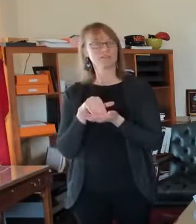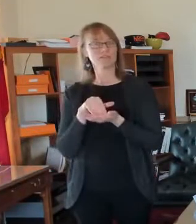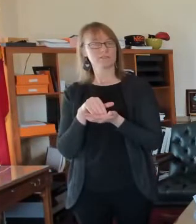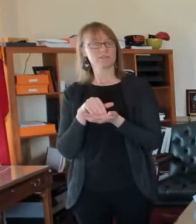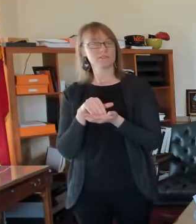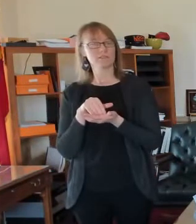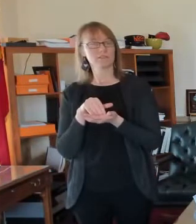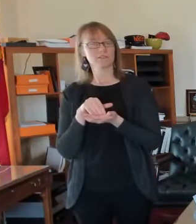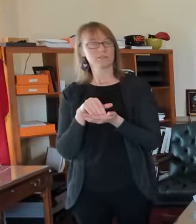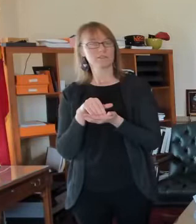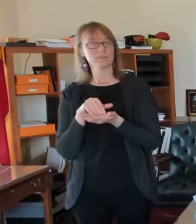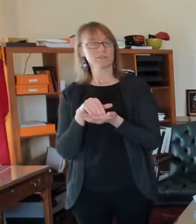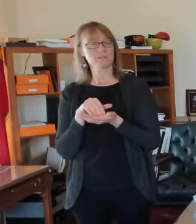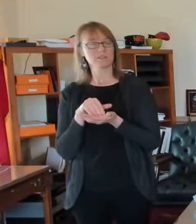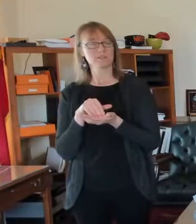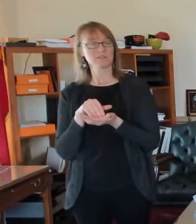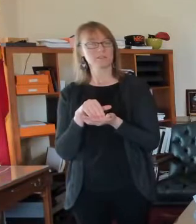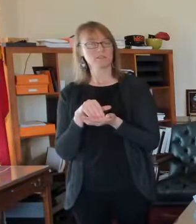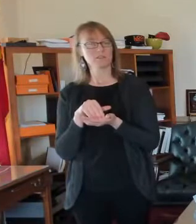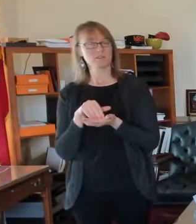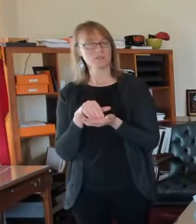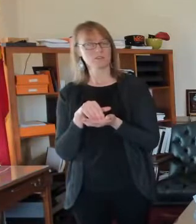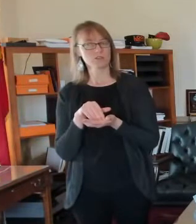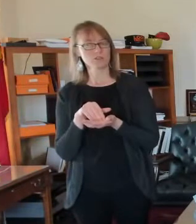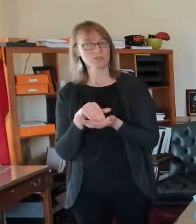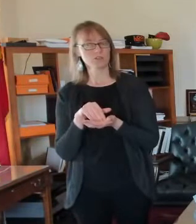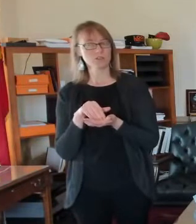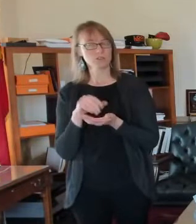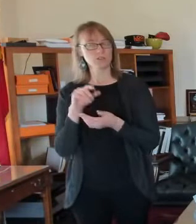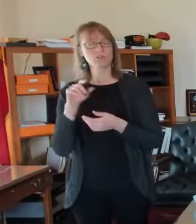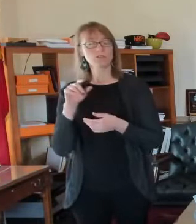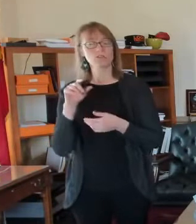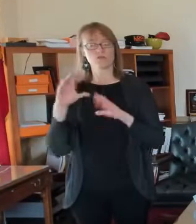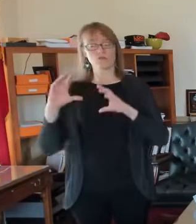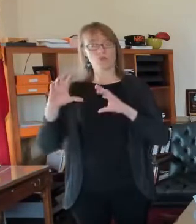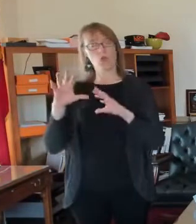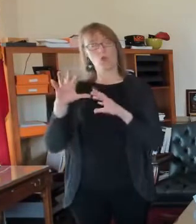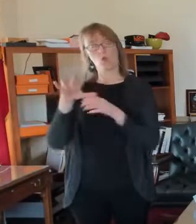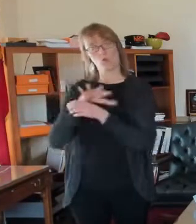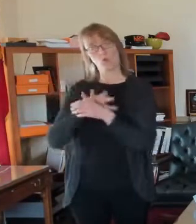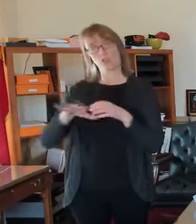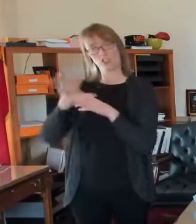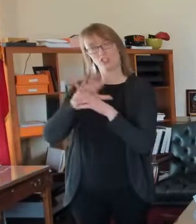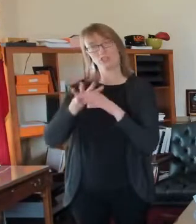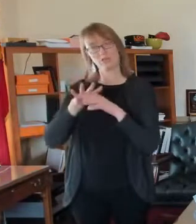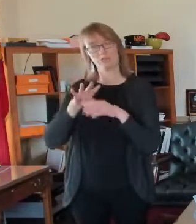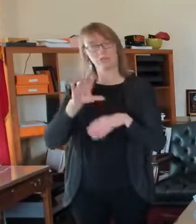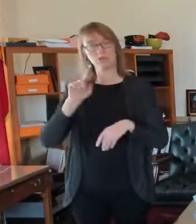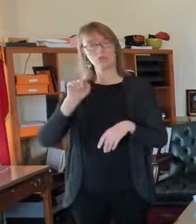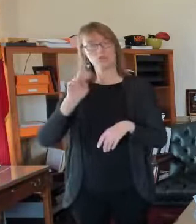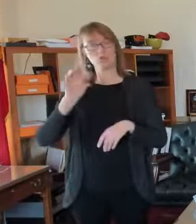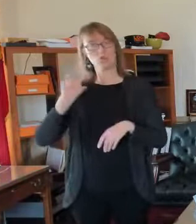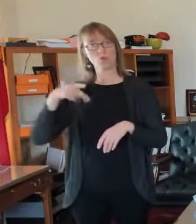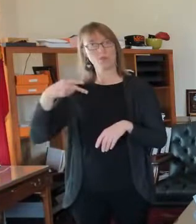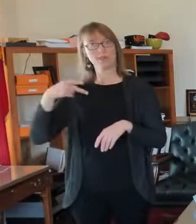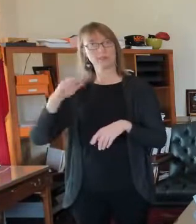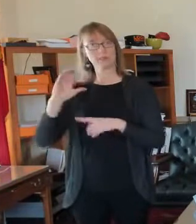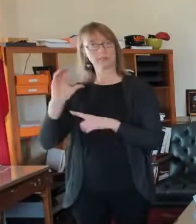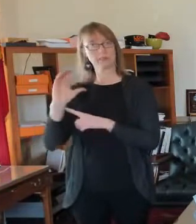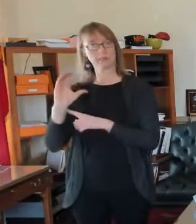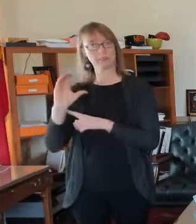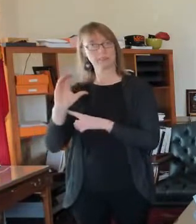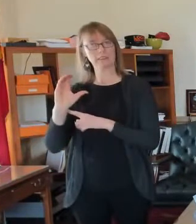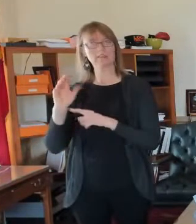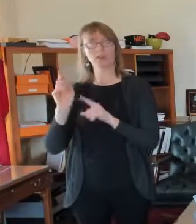uh, region. It's troop C highway patrol, troop C 12 county region to split up among the local